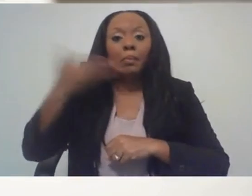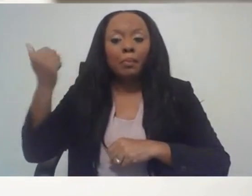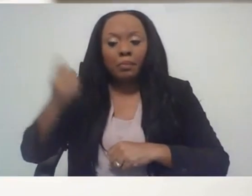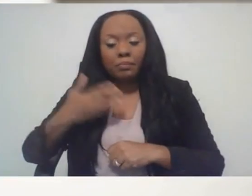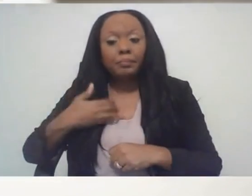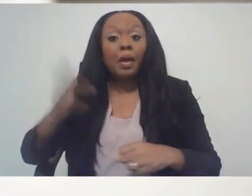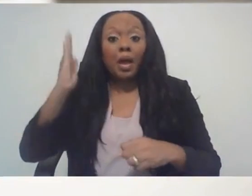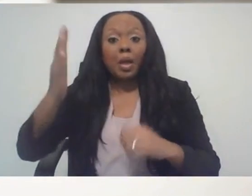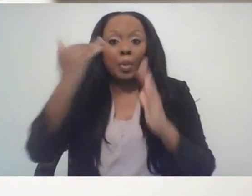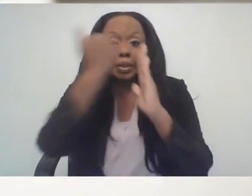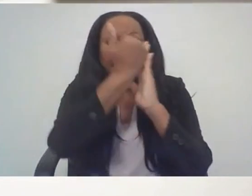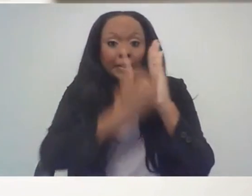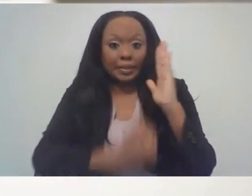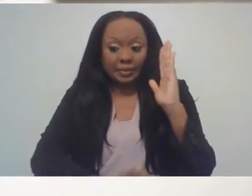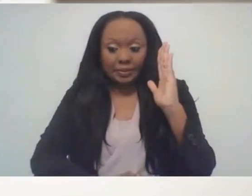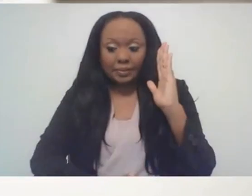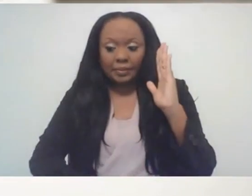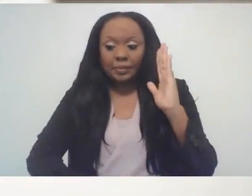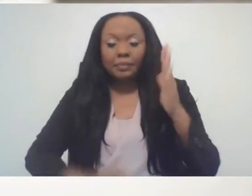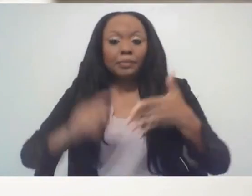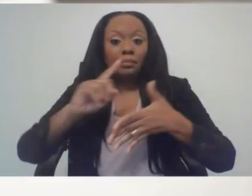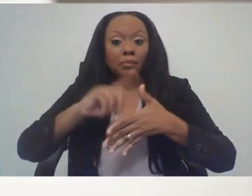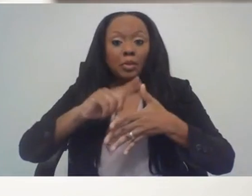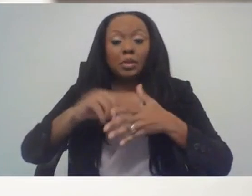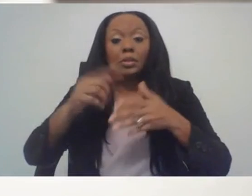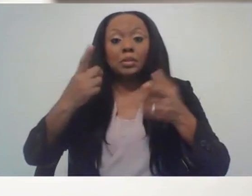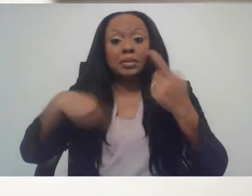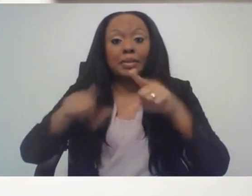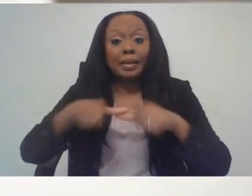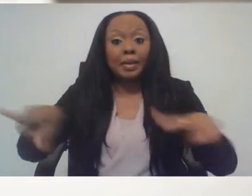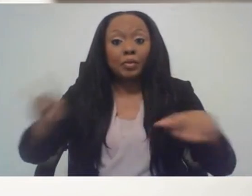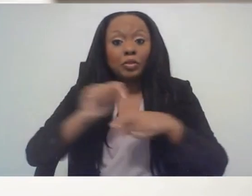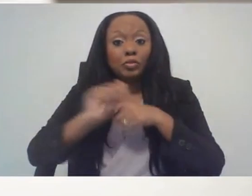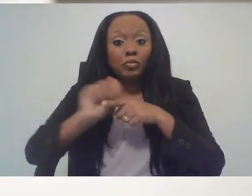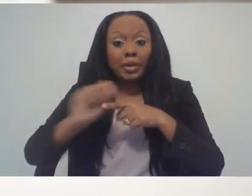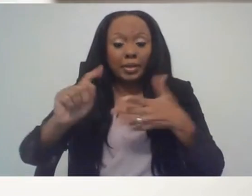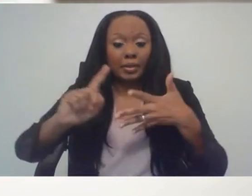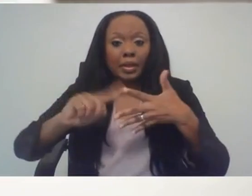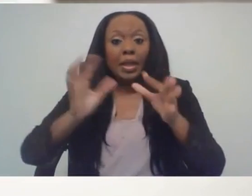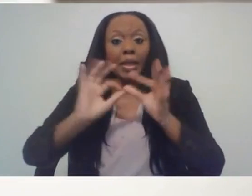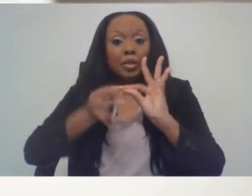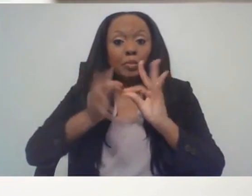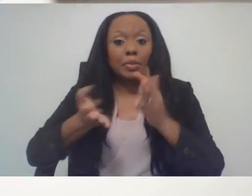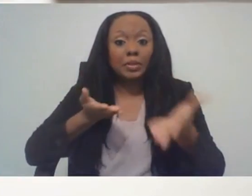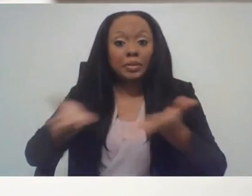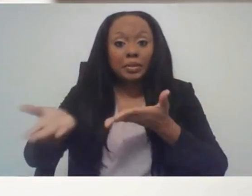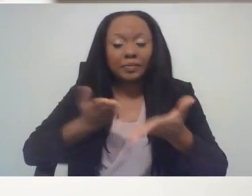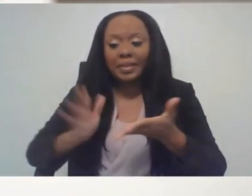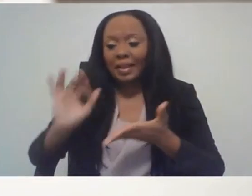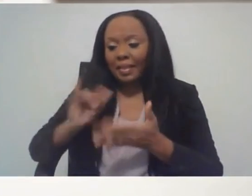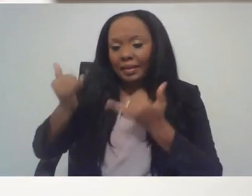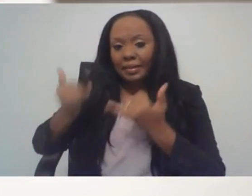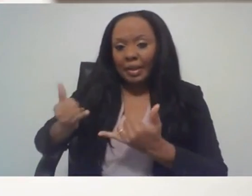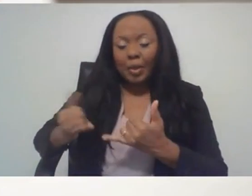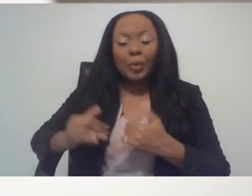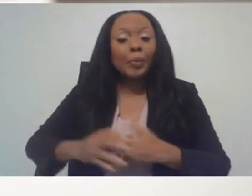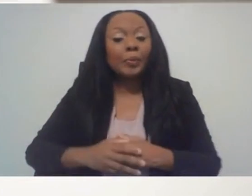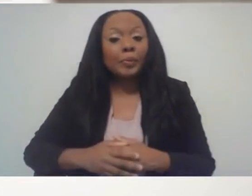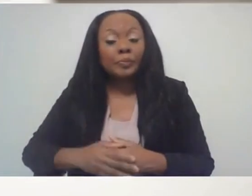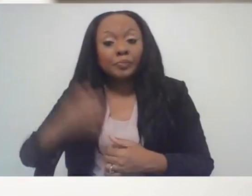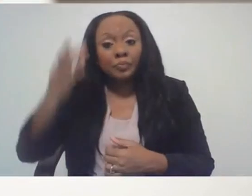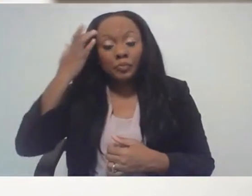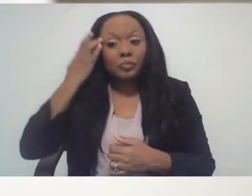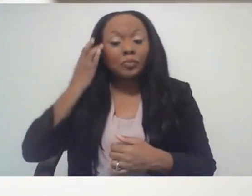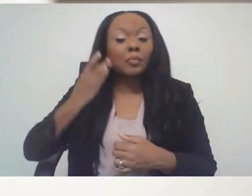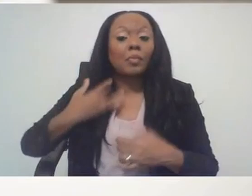would be of course communication support, sign language training, interpreting services like the ones we're receiving